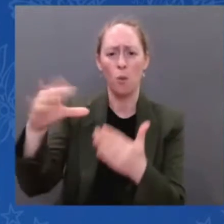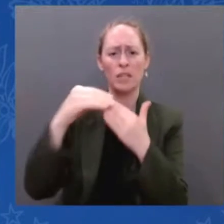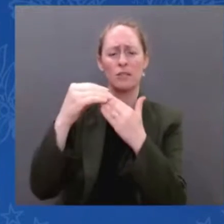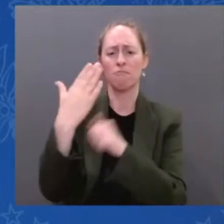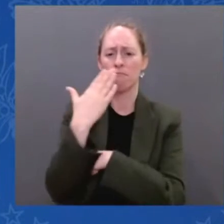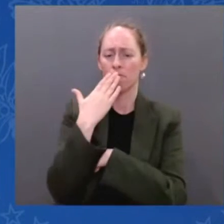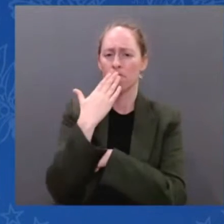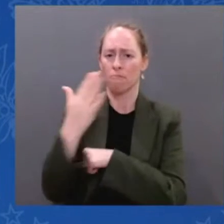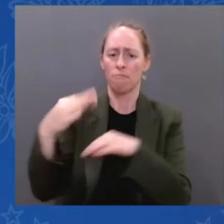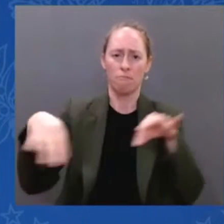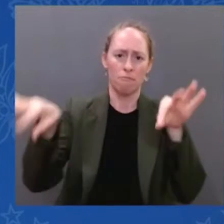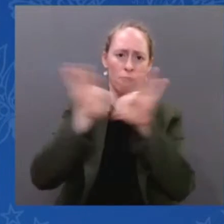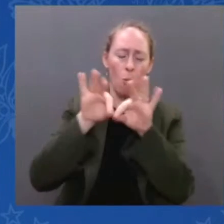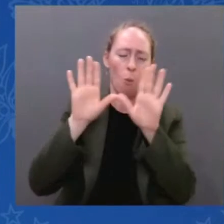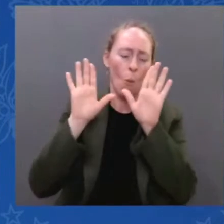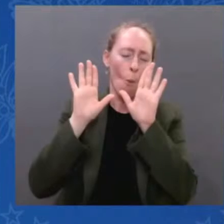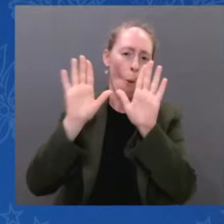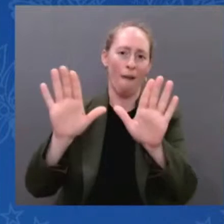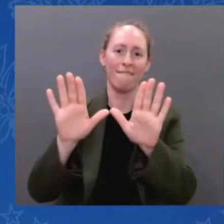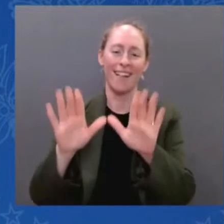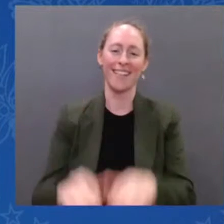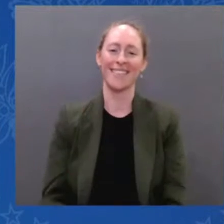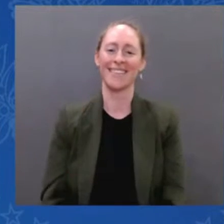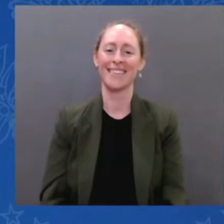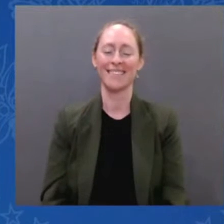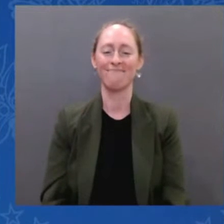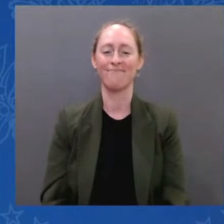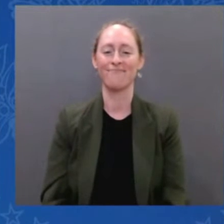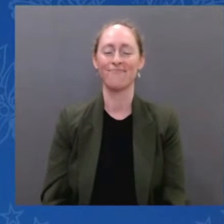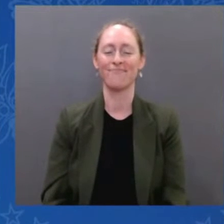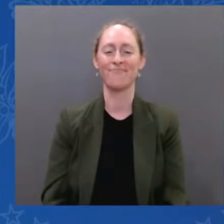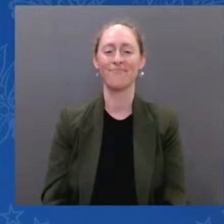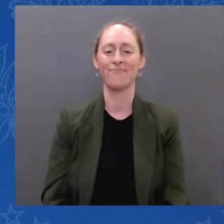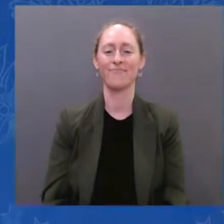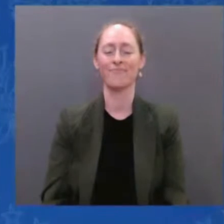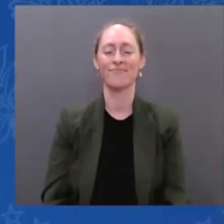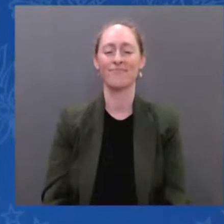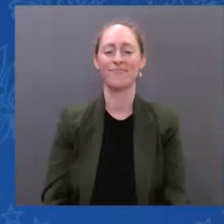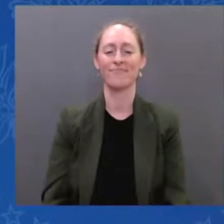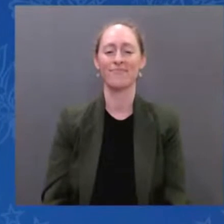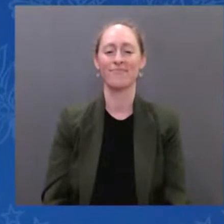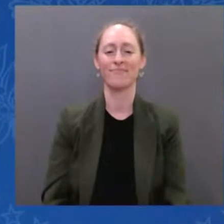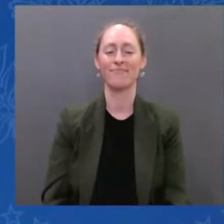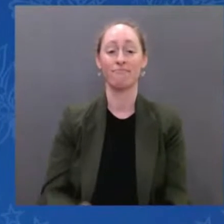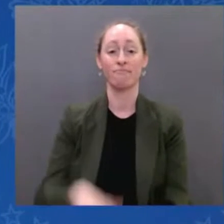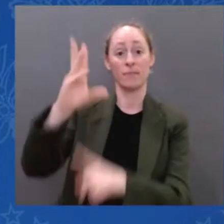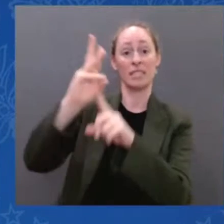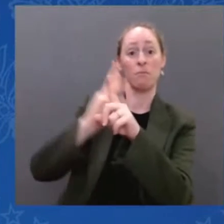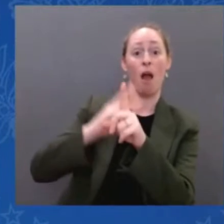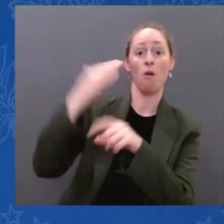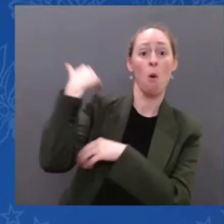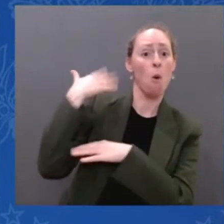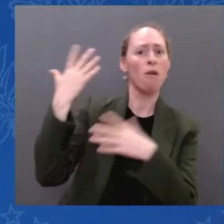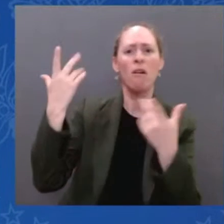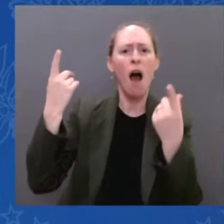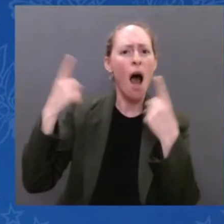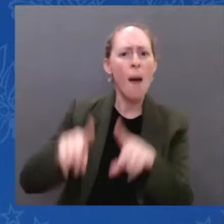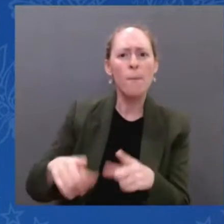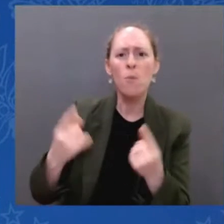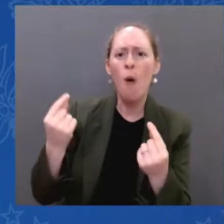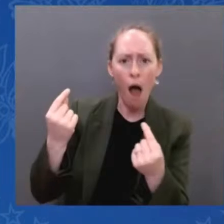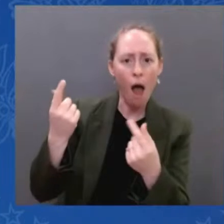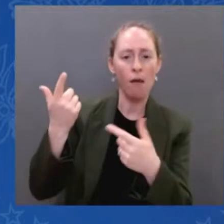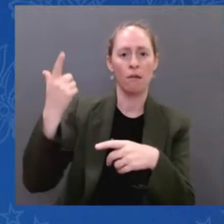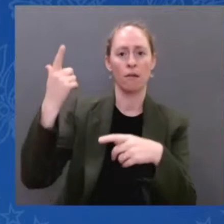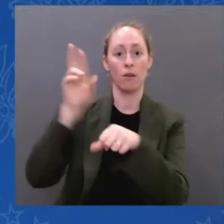Six and a half months ago, a rocket launched from Earth carrying the world's newest, most powerful deep space telescope on a journey